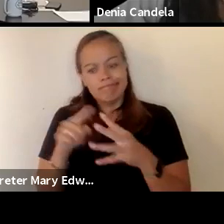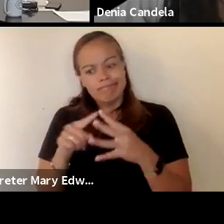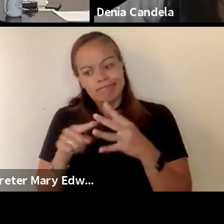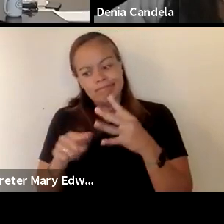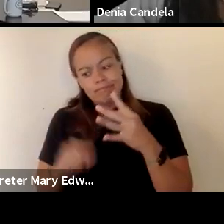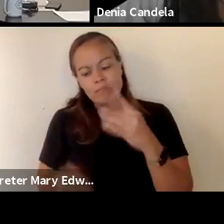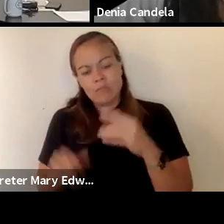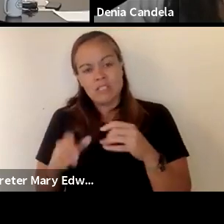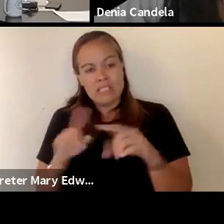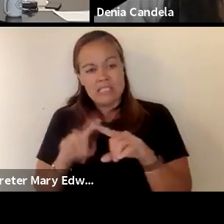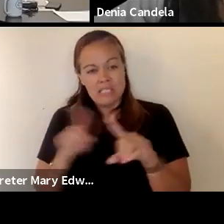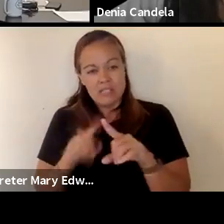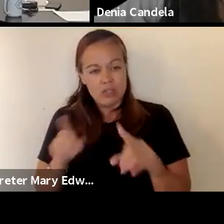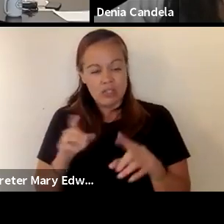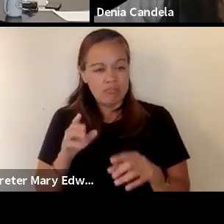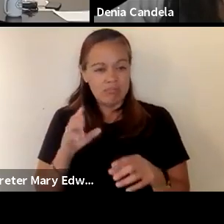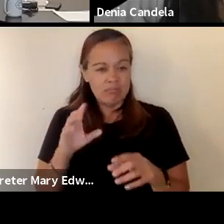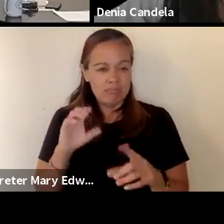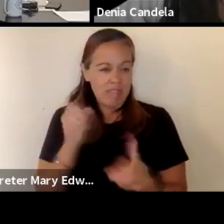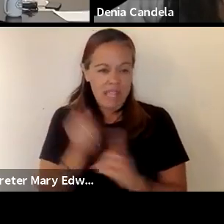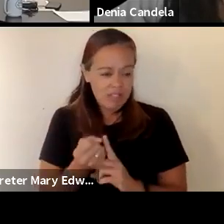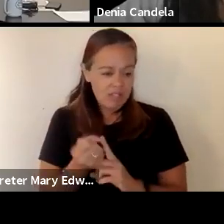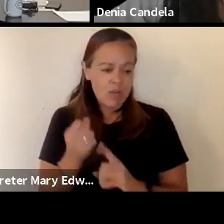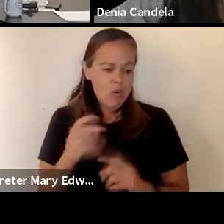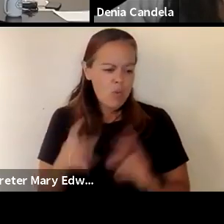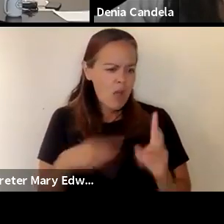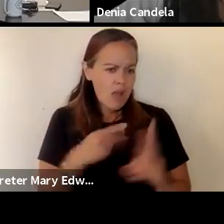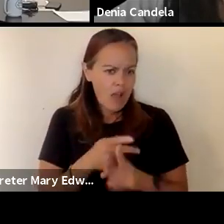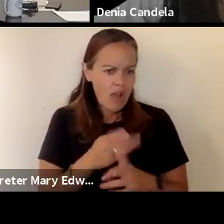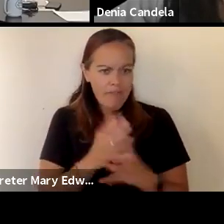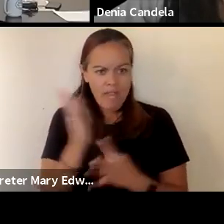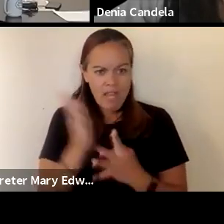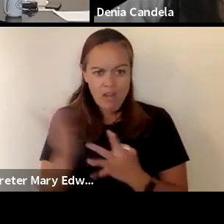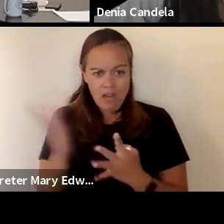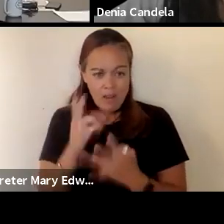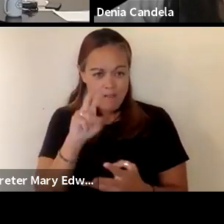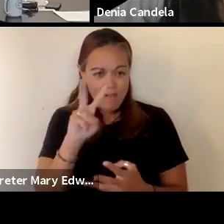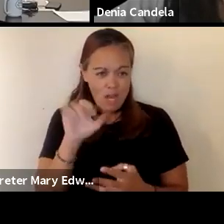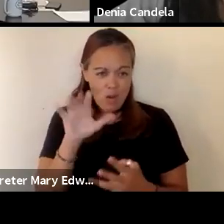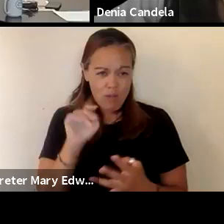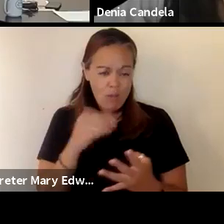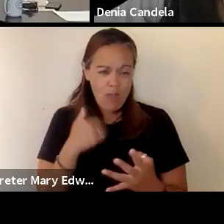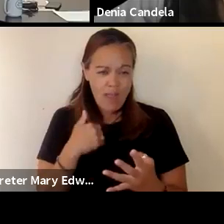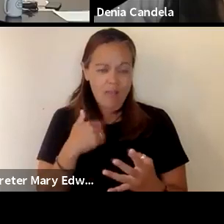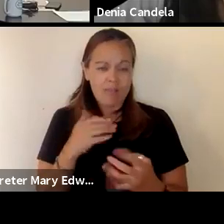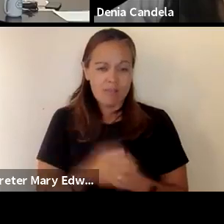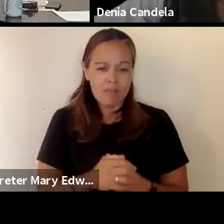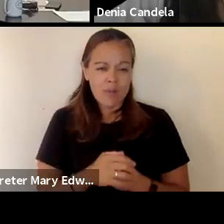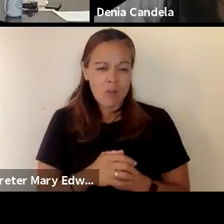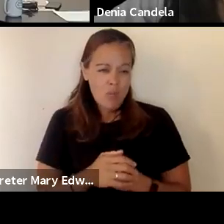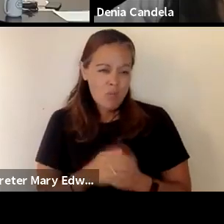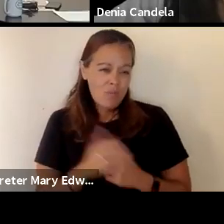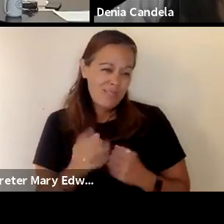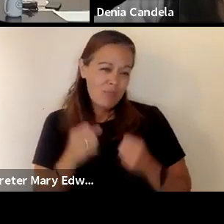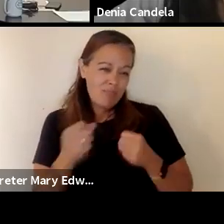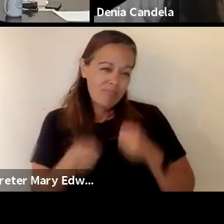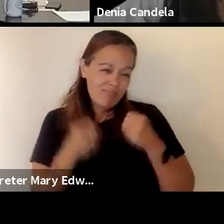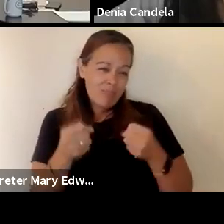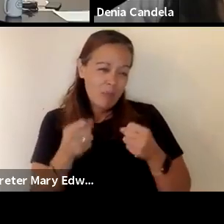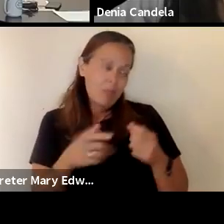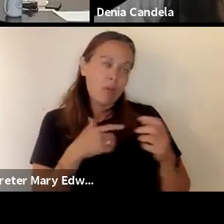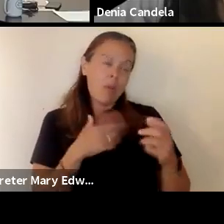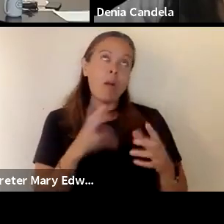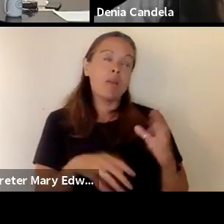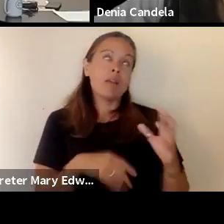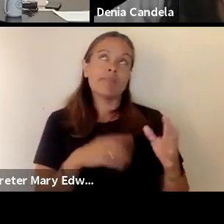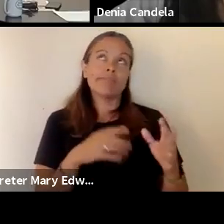cases for which kind of variant they have so it's probably a little bit biased towards more likely finding the delta